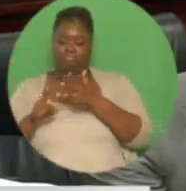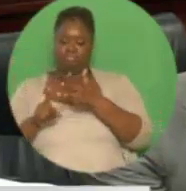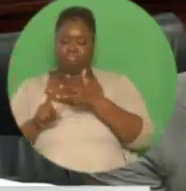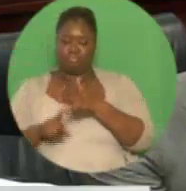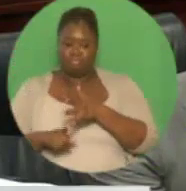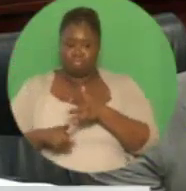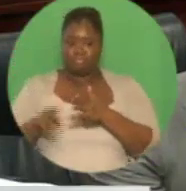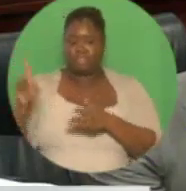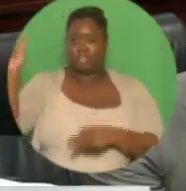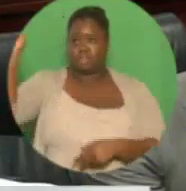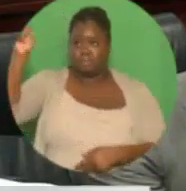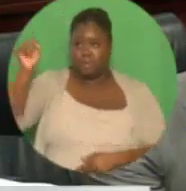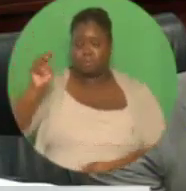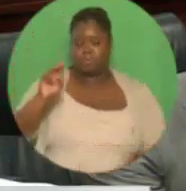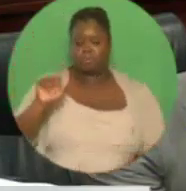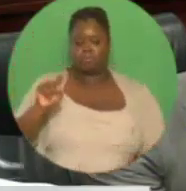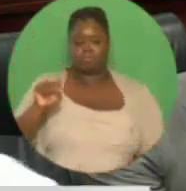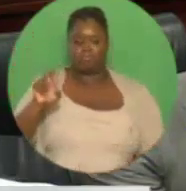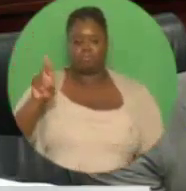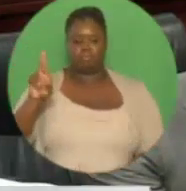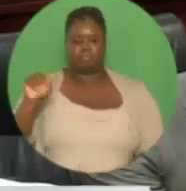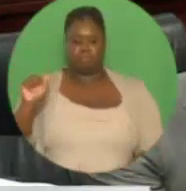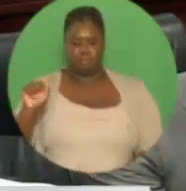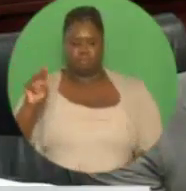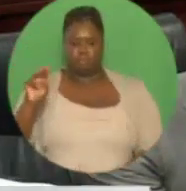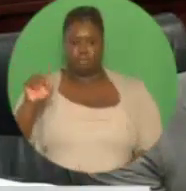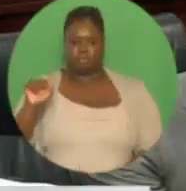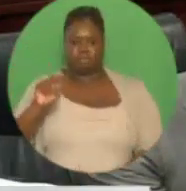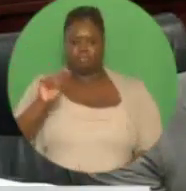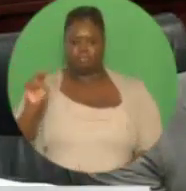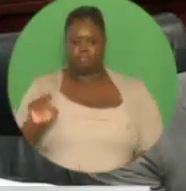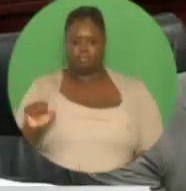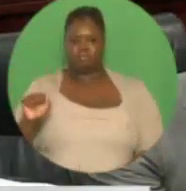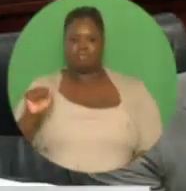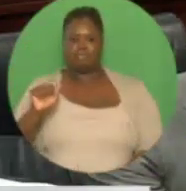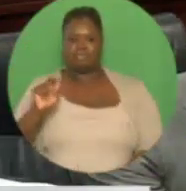The Caranage and St. Clair police stations are also now in construction mode.